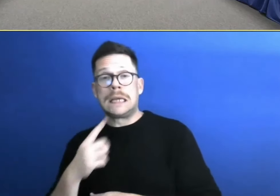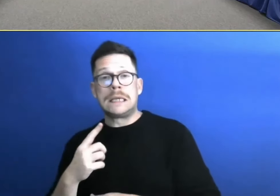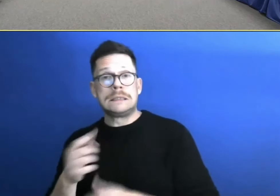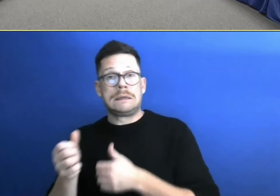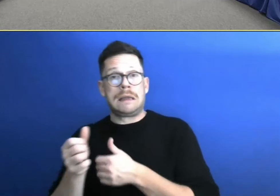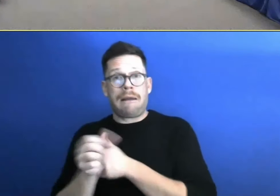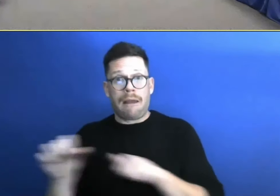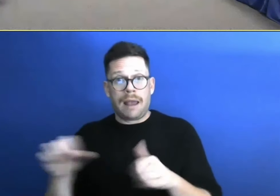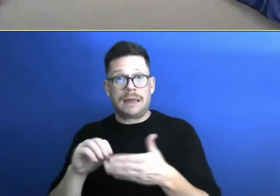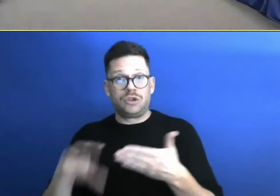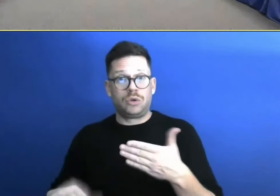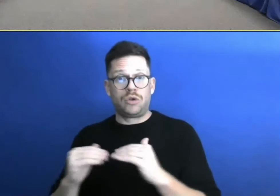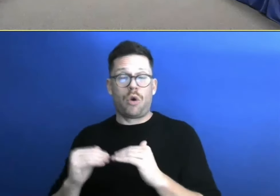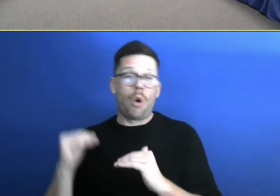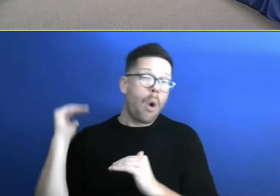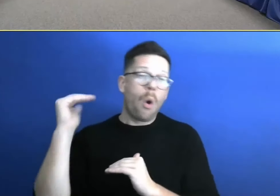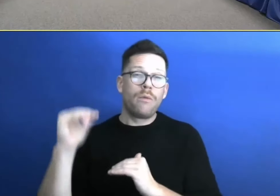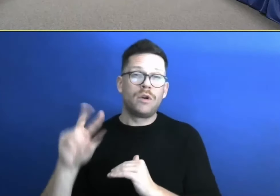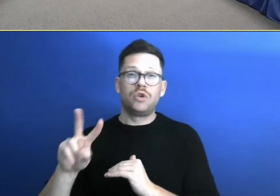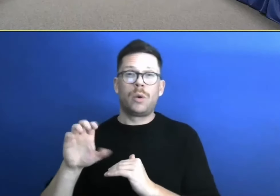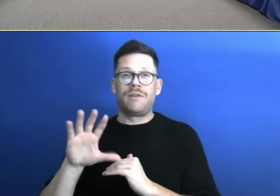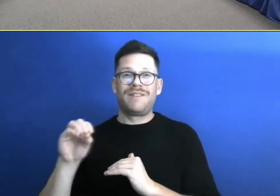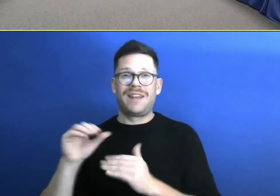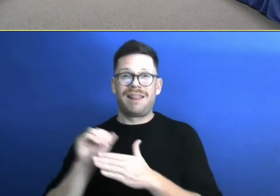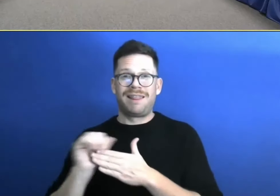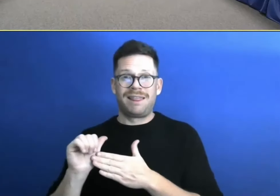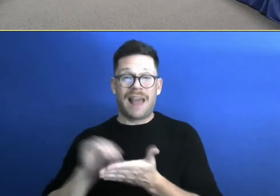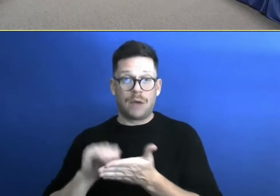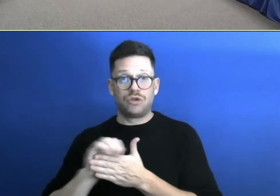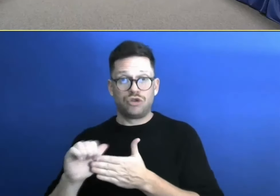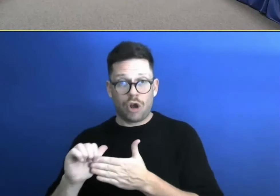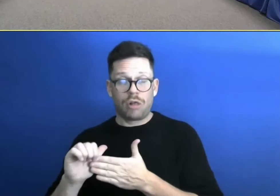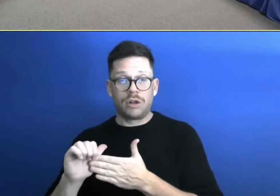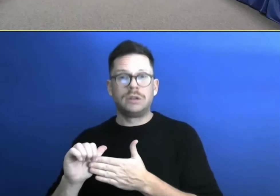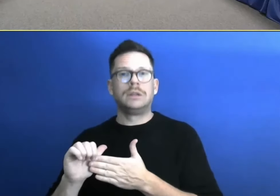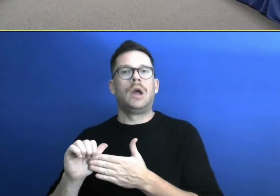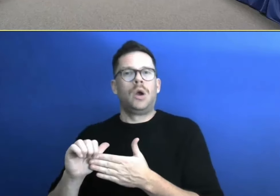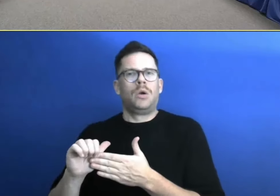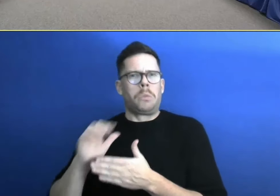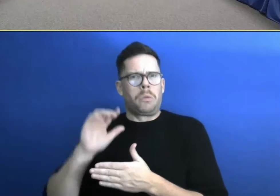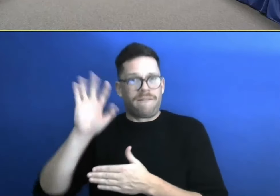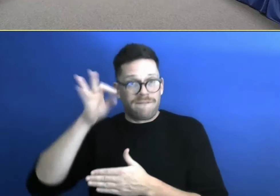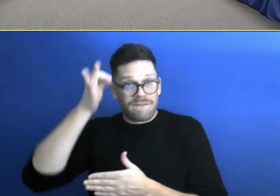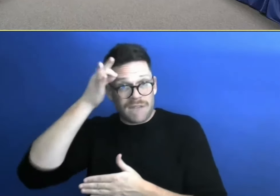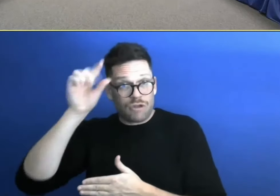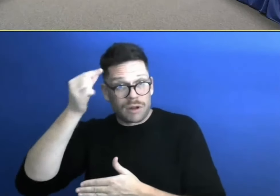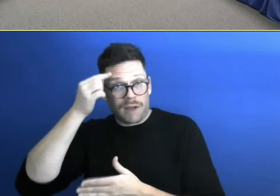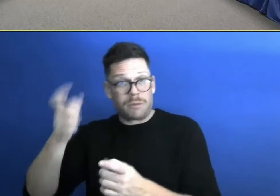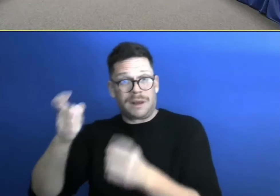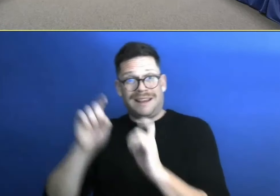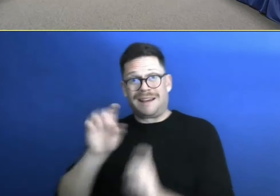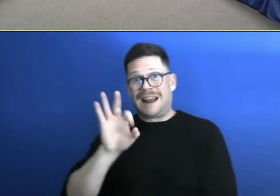$250,000 at the real The reimbursement to the district, including transportation would be at 90% instead of the current 70 to